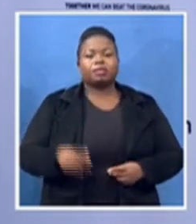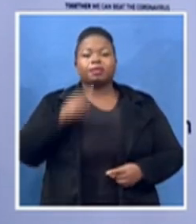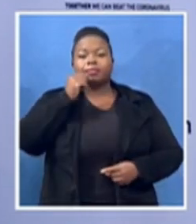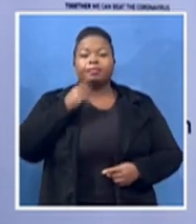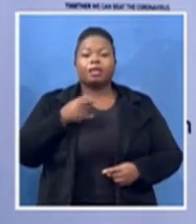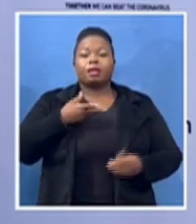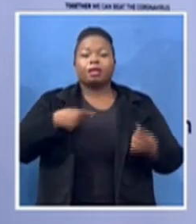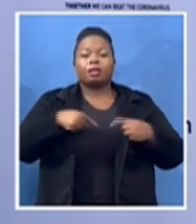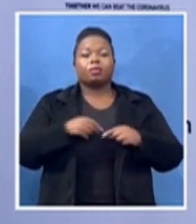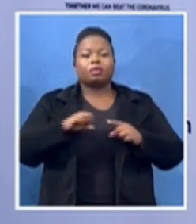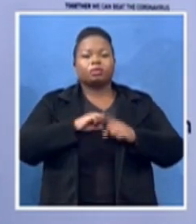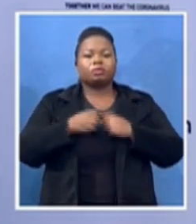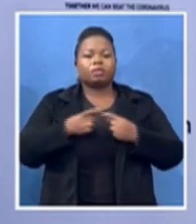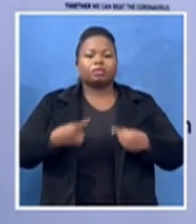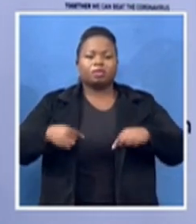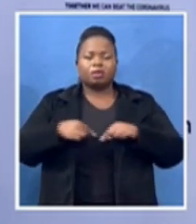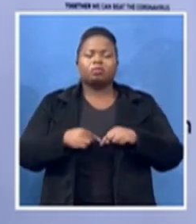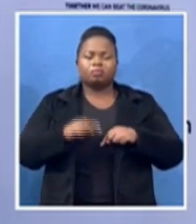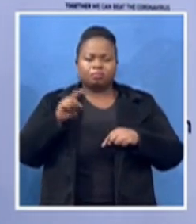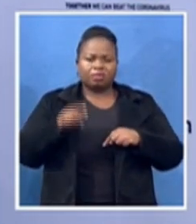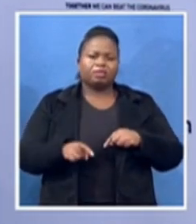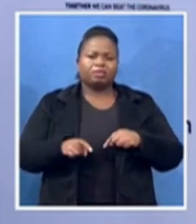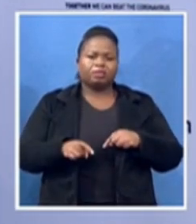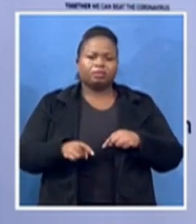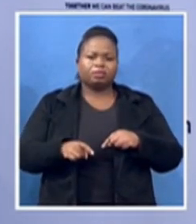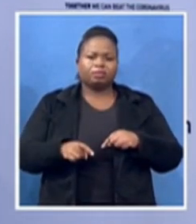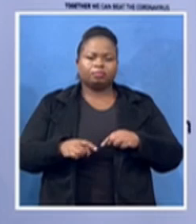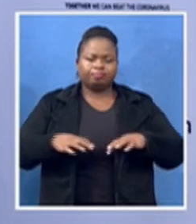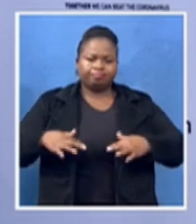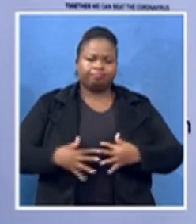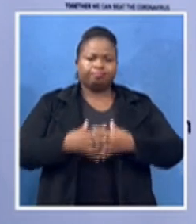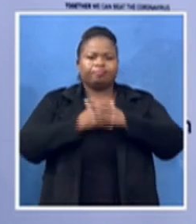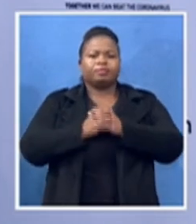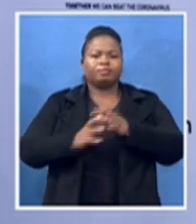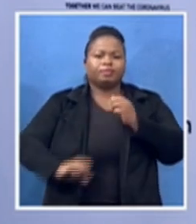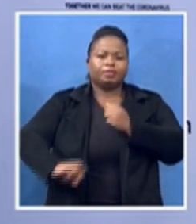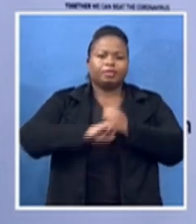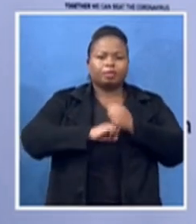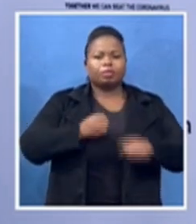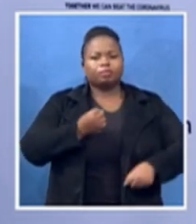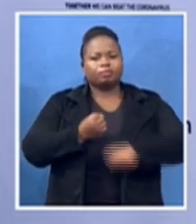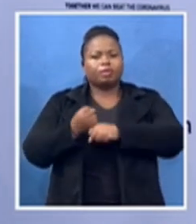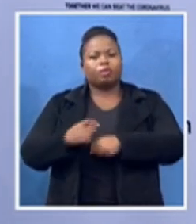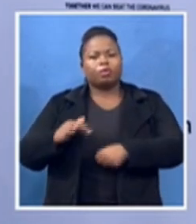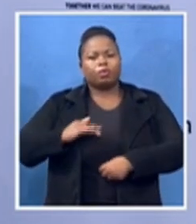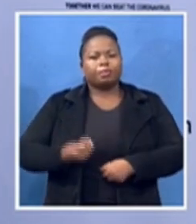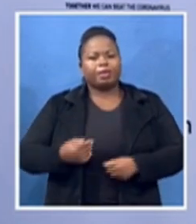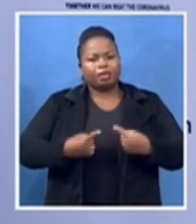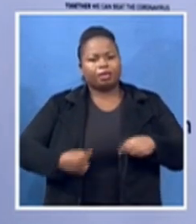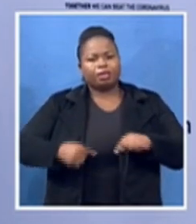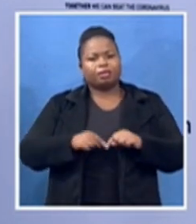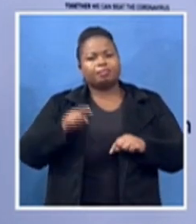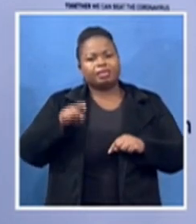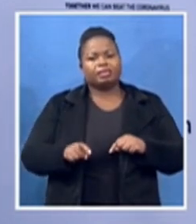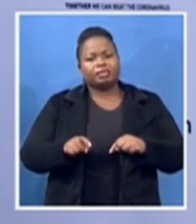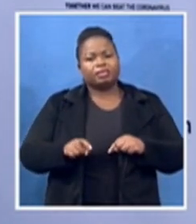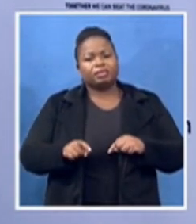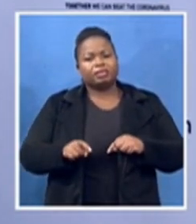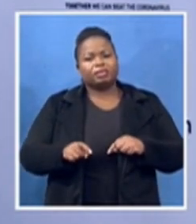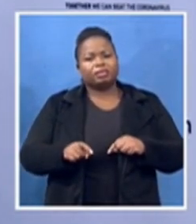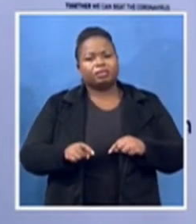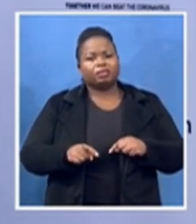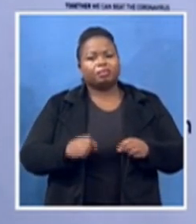stand with our women and for our women and ensure that safety is paramount we join the president's call